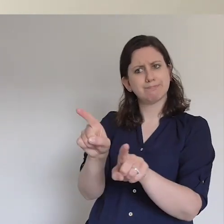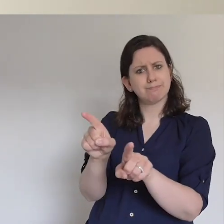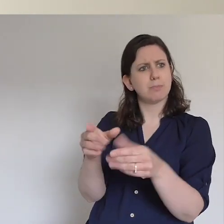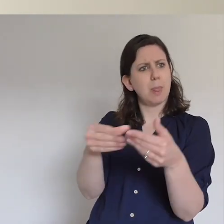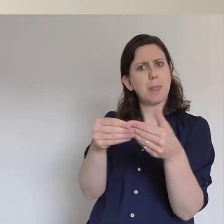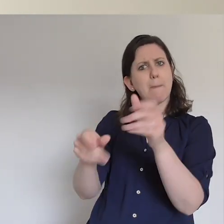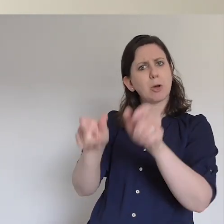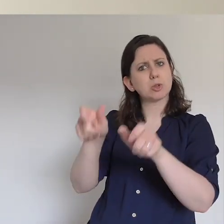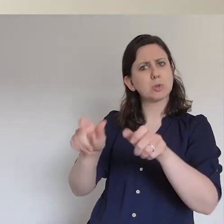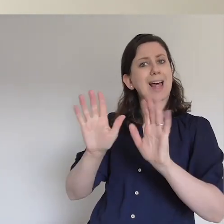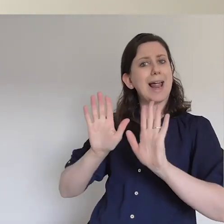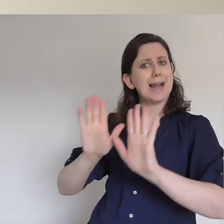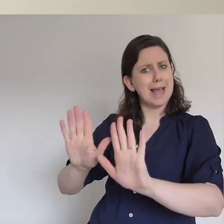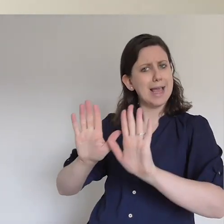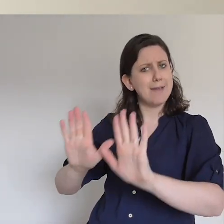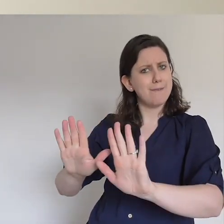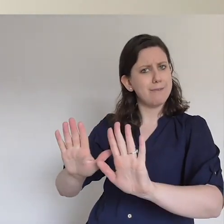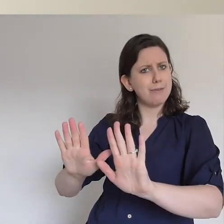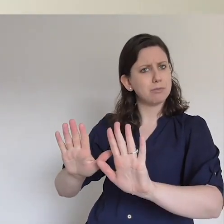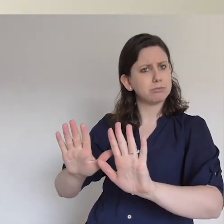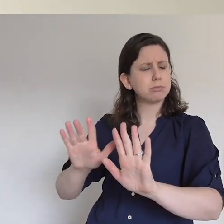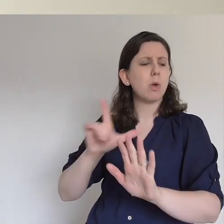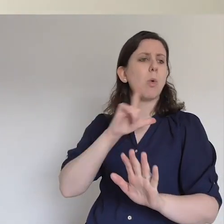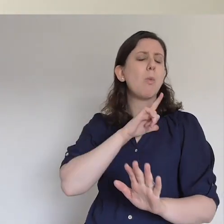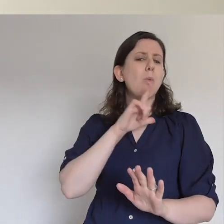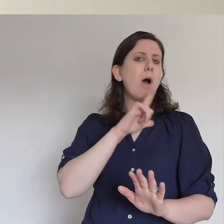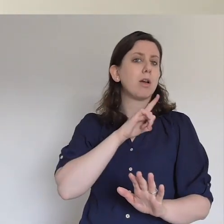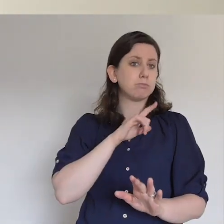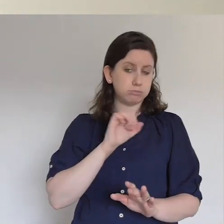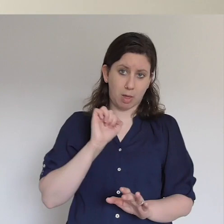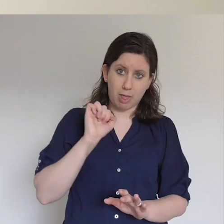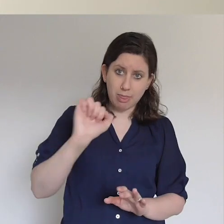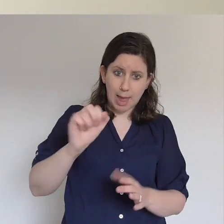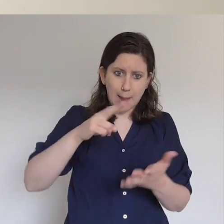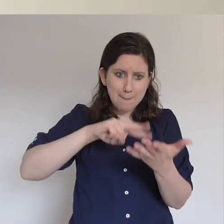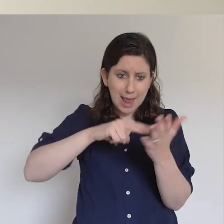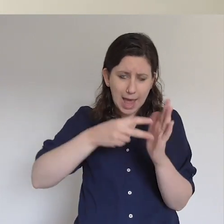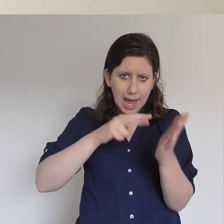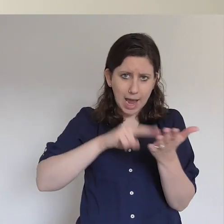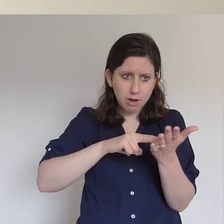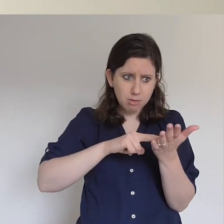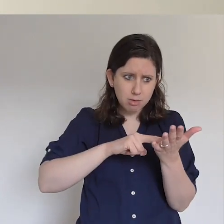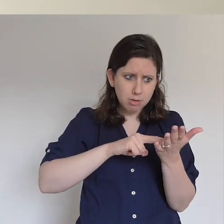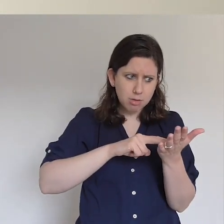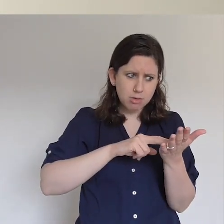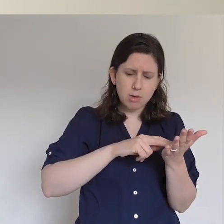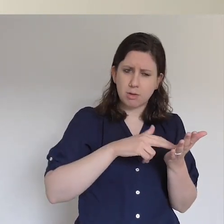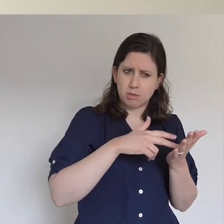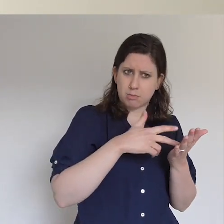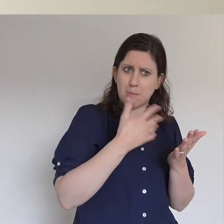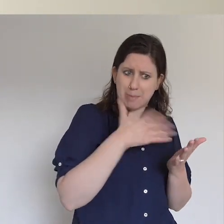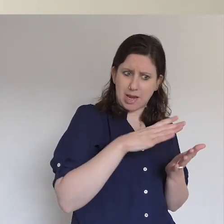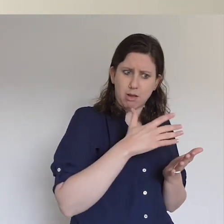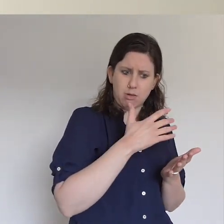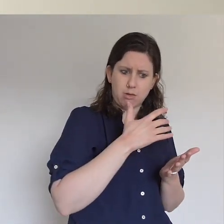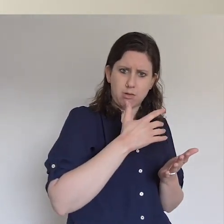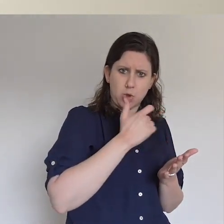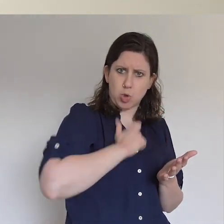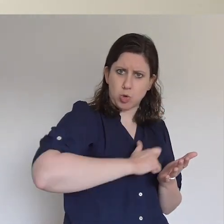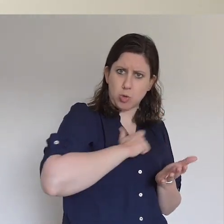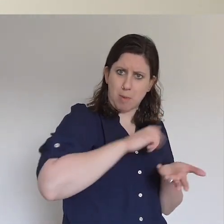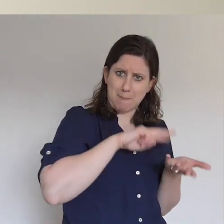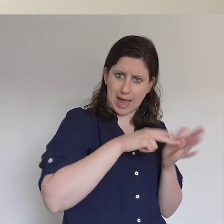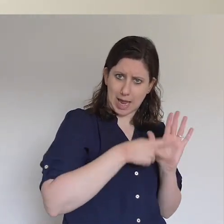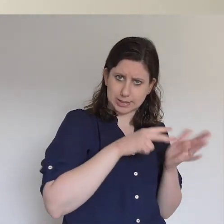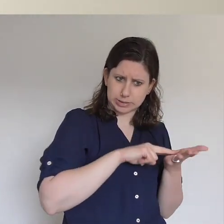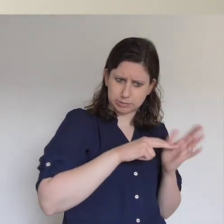go. For if their purpose or activity is of human origin, it will fail.